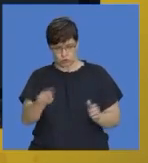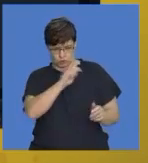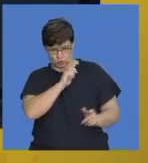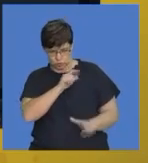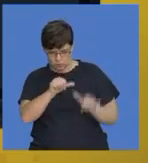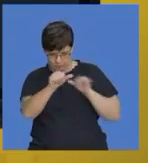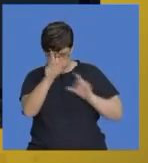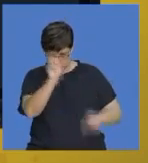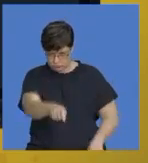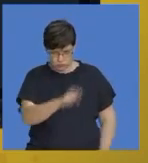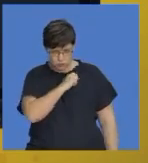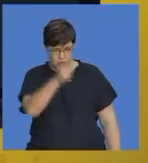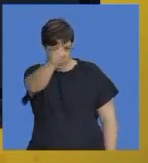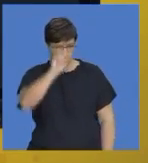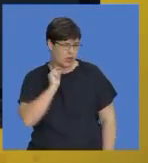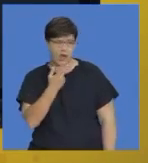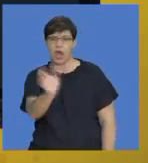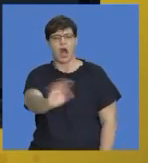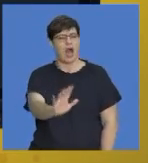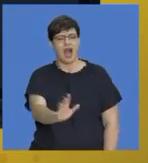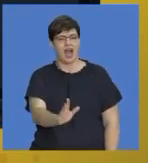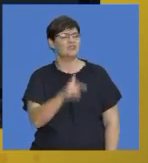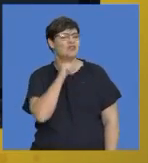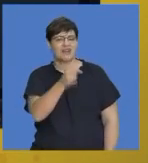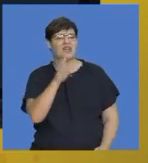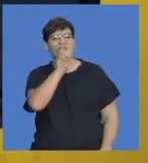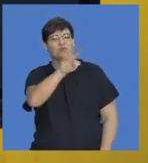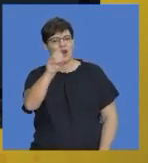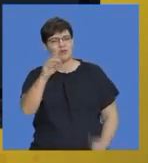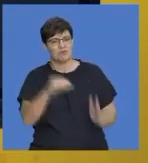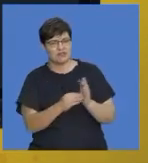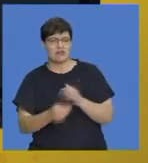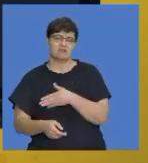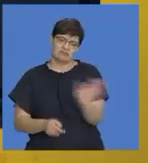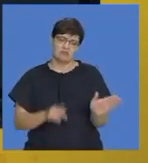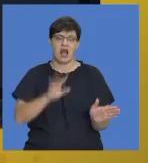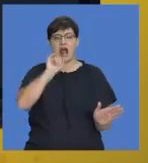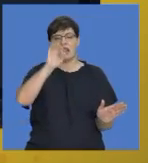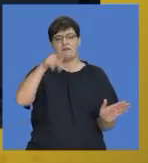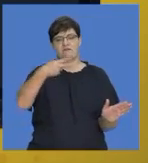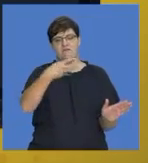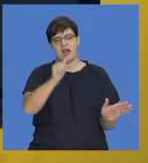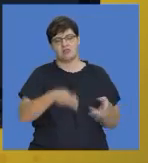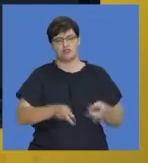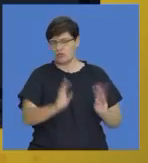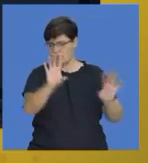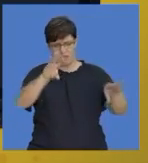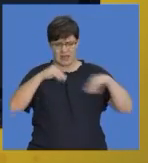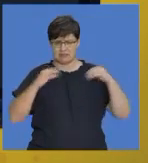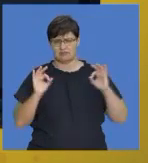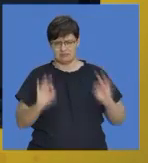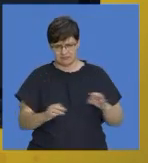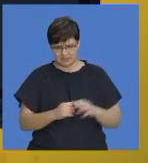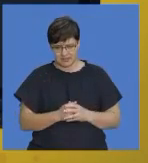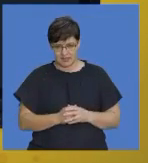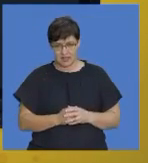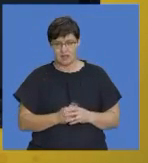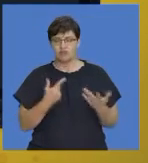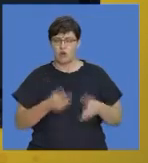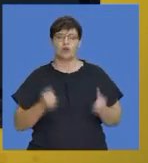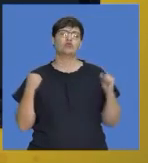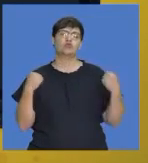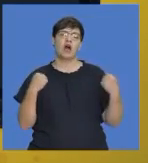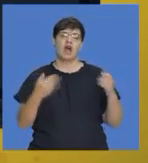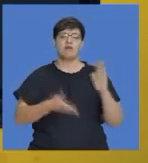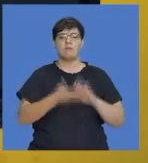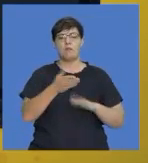either use 200 meters turn left into alpha street and that's perfectly acceptable and then you can say drive on for another kilometer and